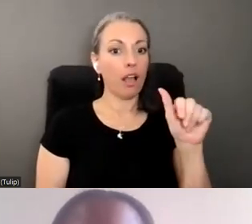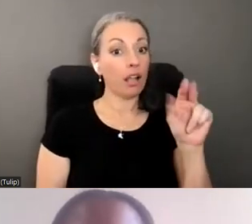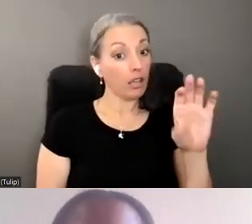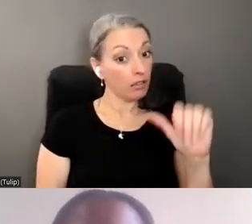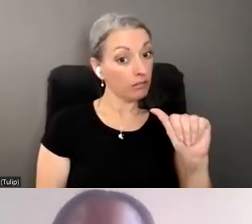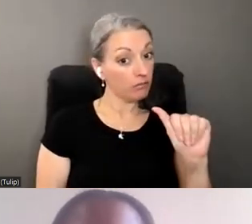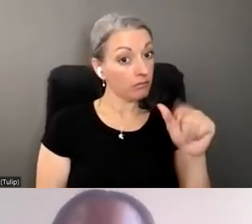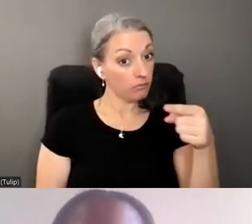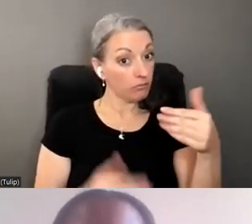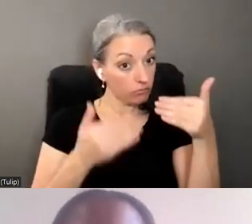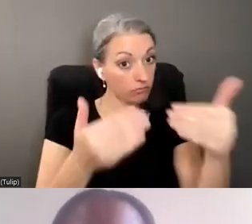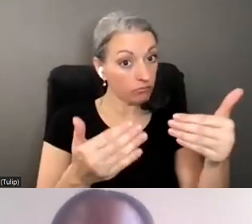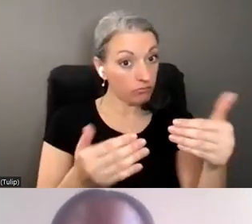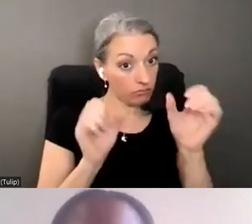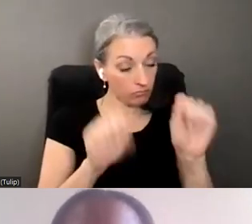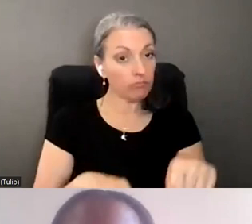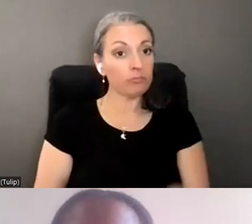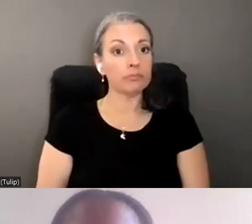did you want to speak to that?